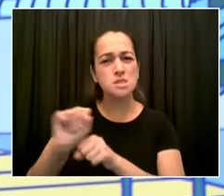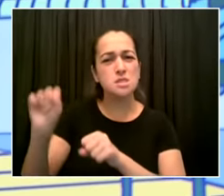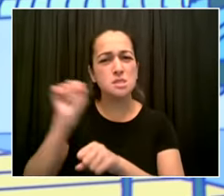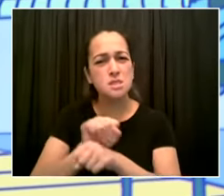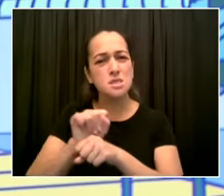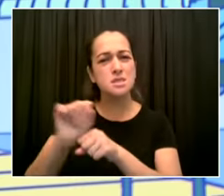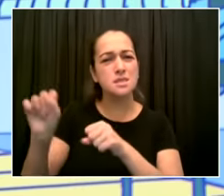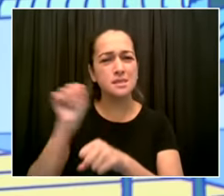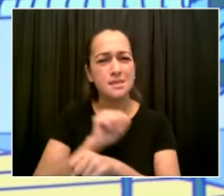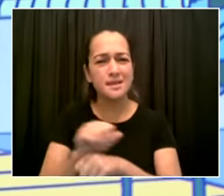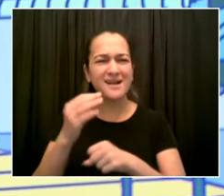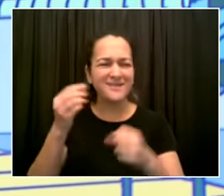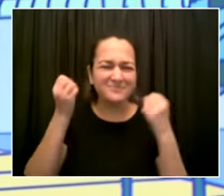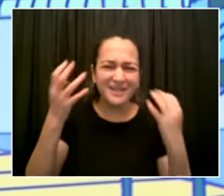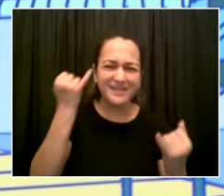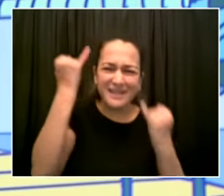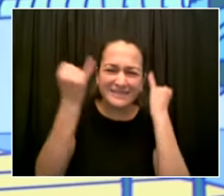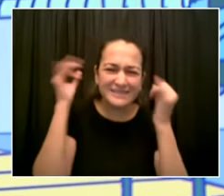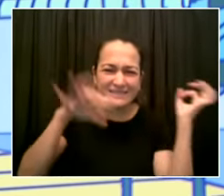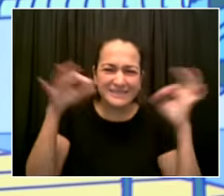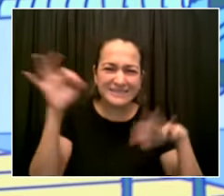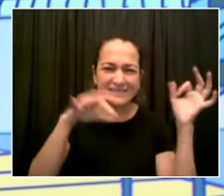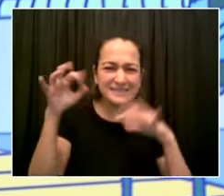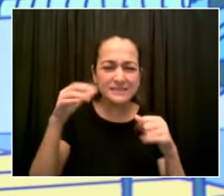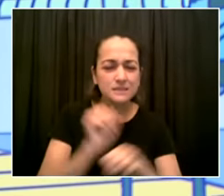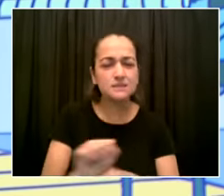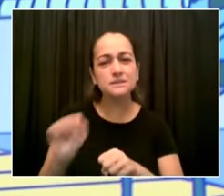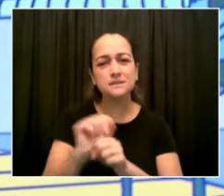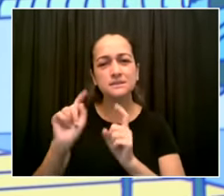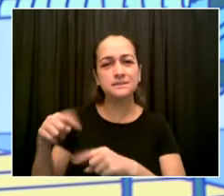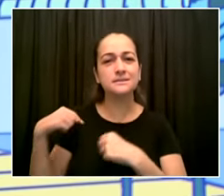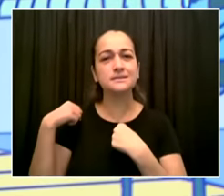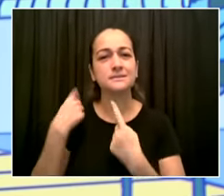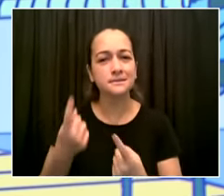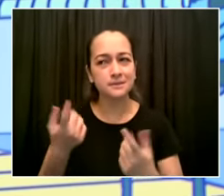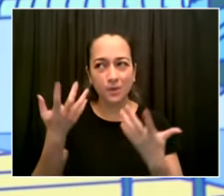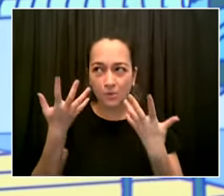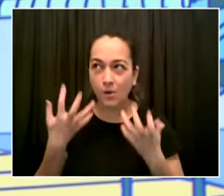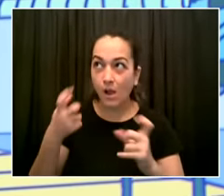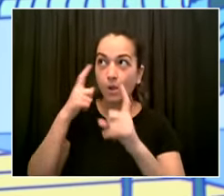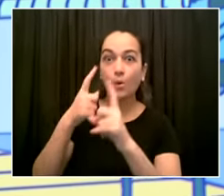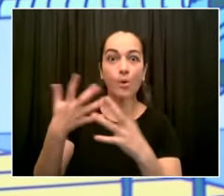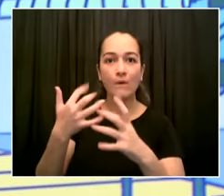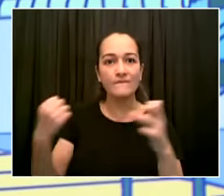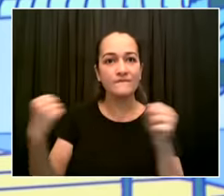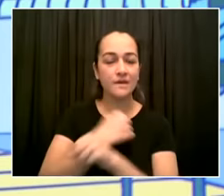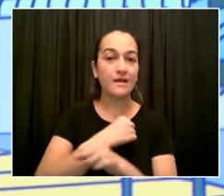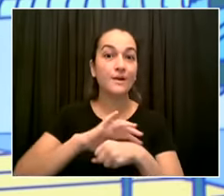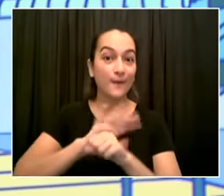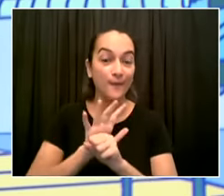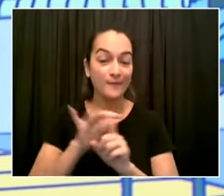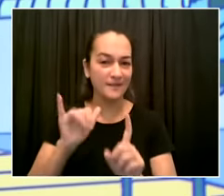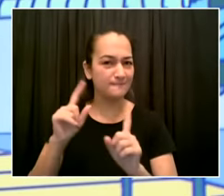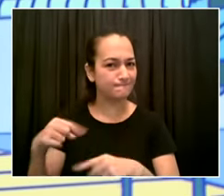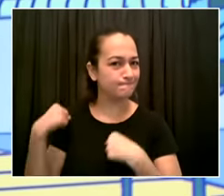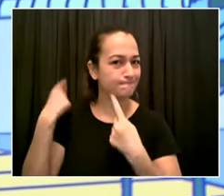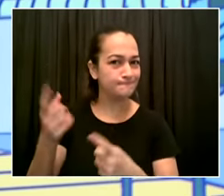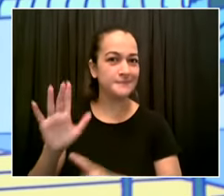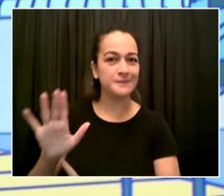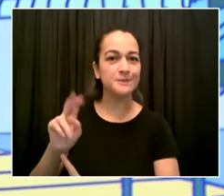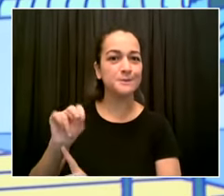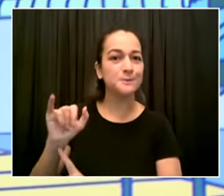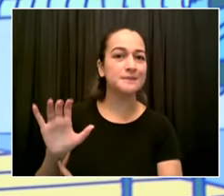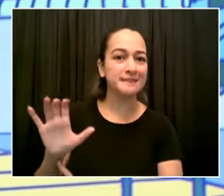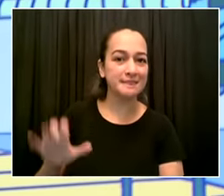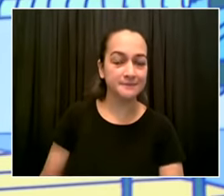matters and i have a lot of respect for what the biden administration has achieved uh we've got more to do though so i want to be really